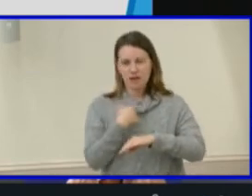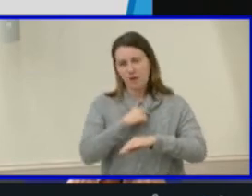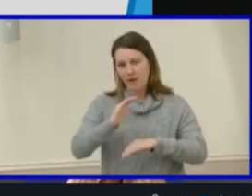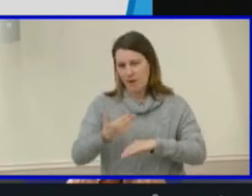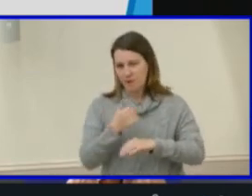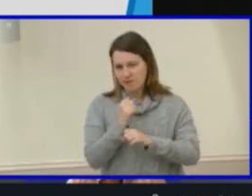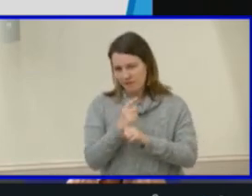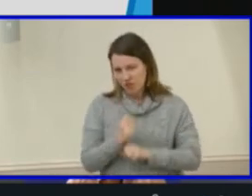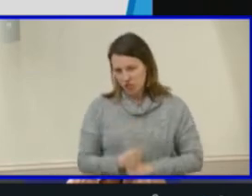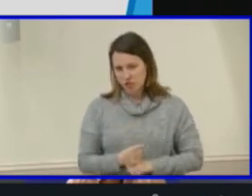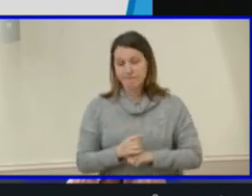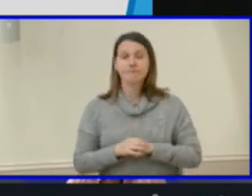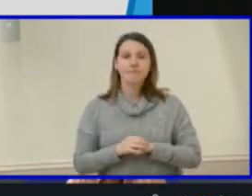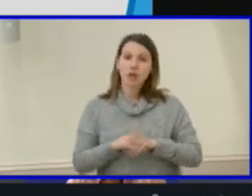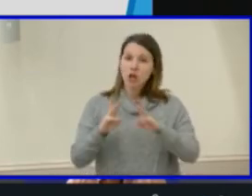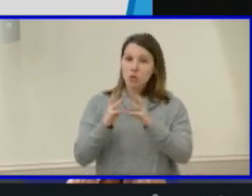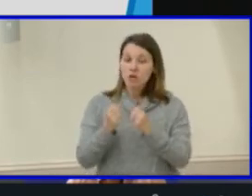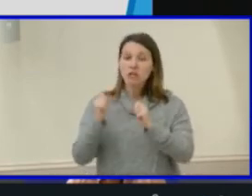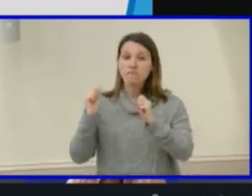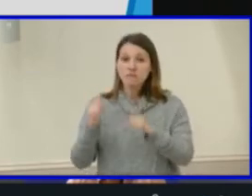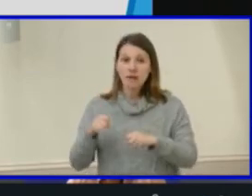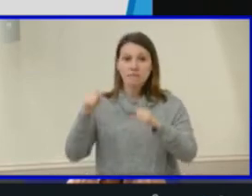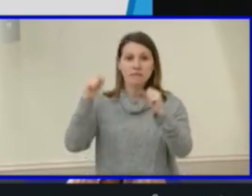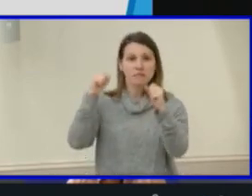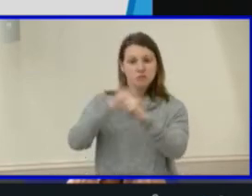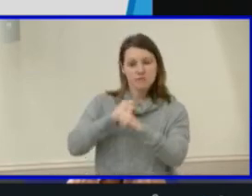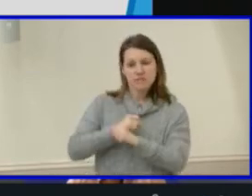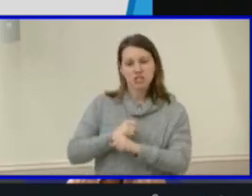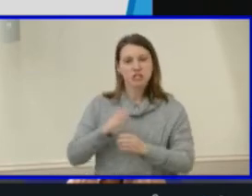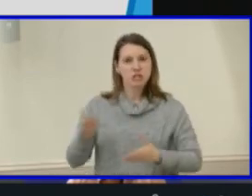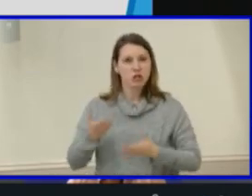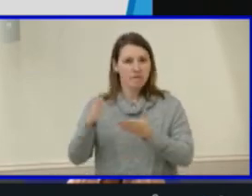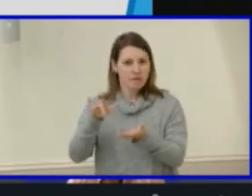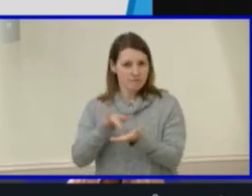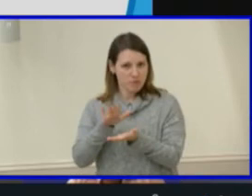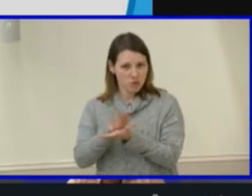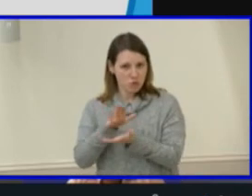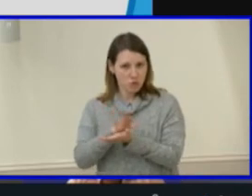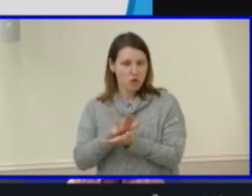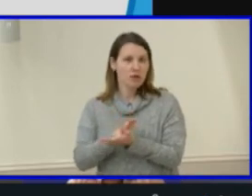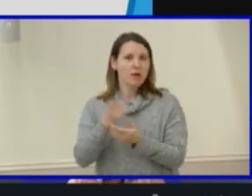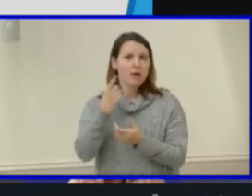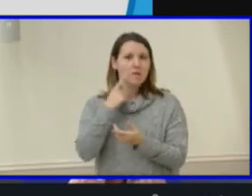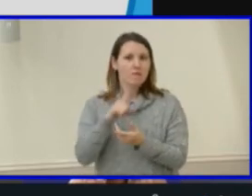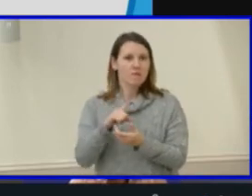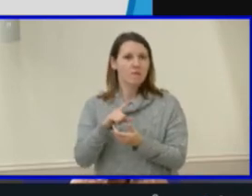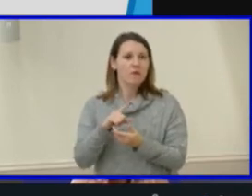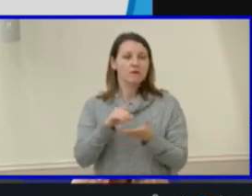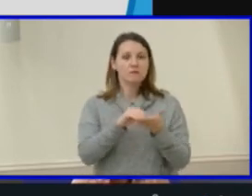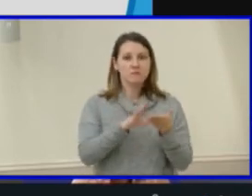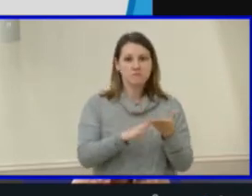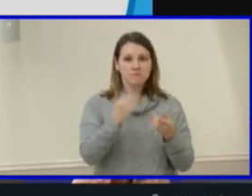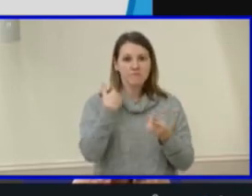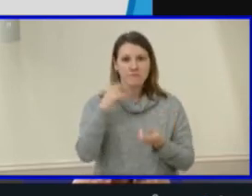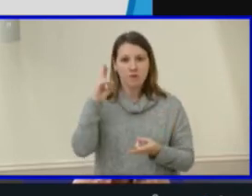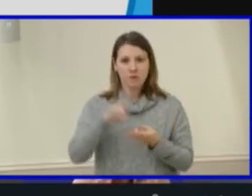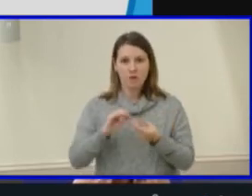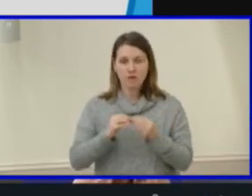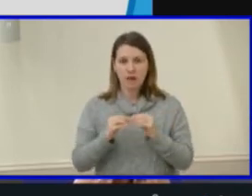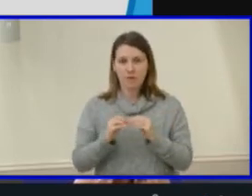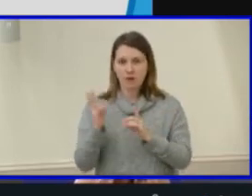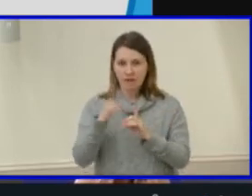These workshops could be strategically offered at middle schools with lower numbers of applicants and students and families that need